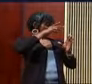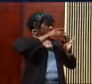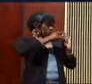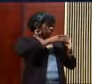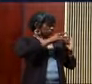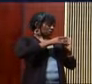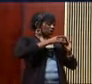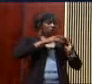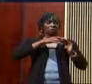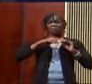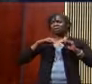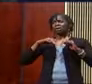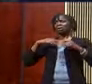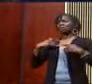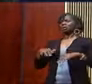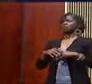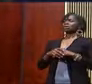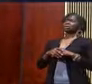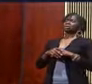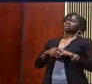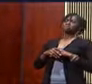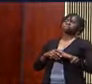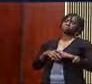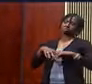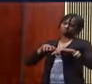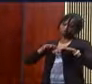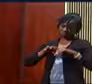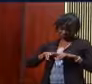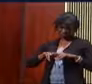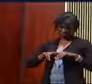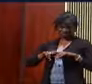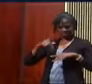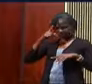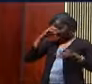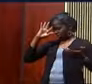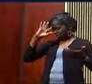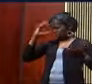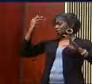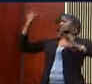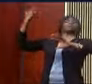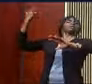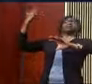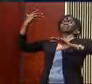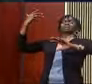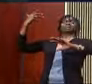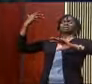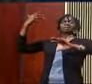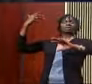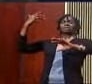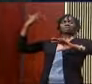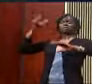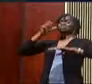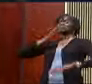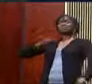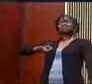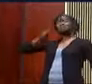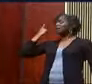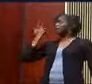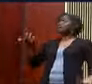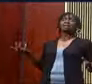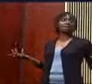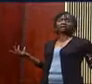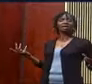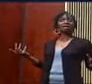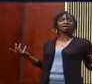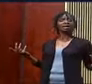must have said with the late great DMX, y'all going to make me lose my mind. Up in here, up in here, y'all going